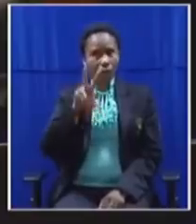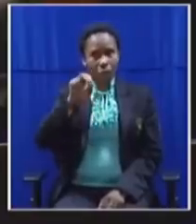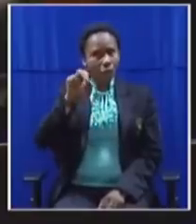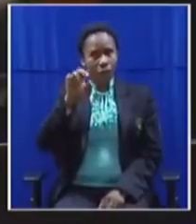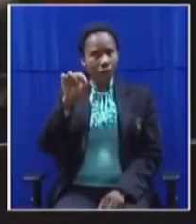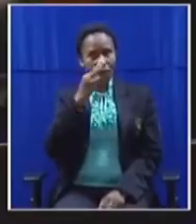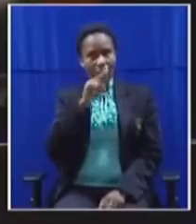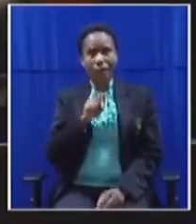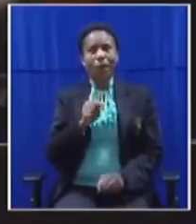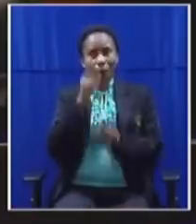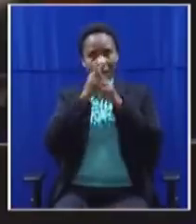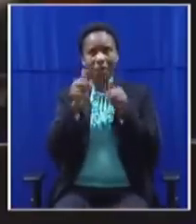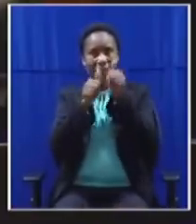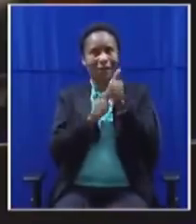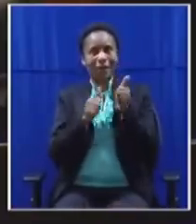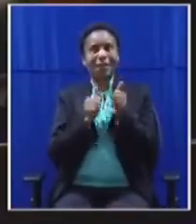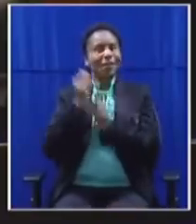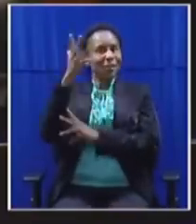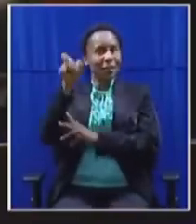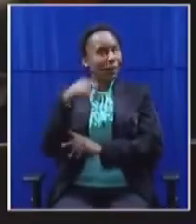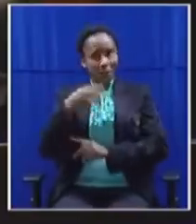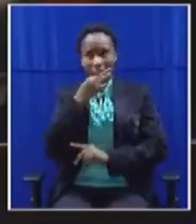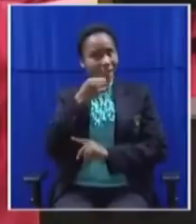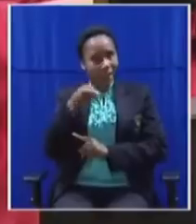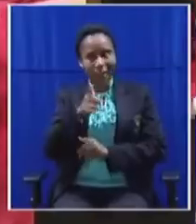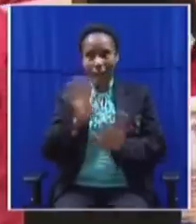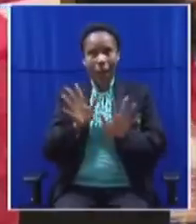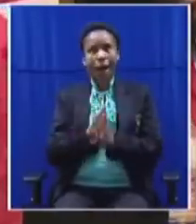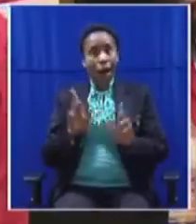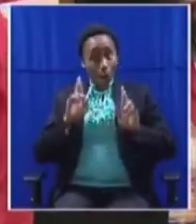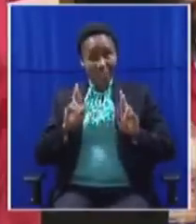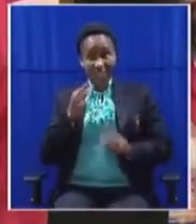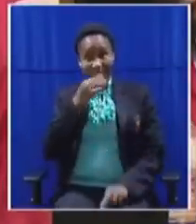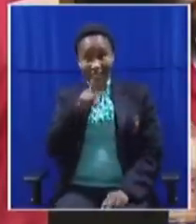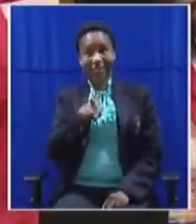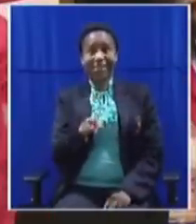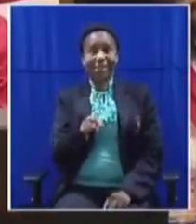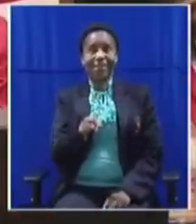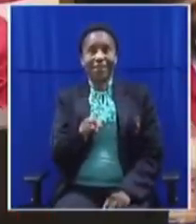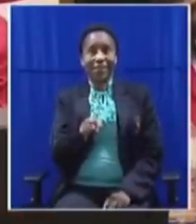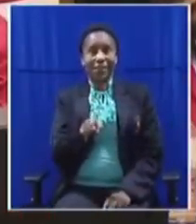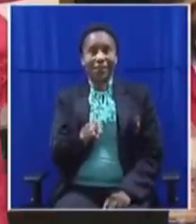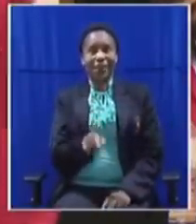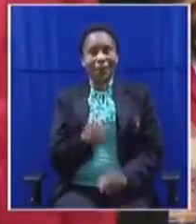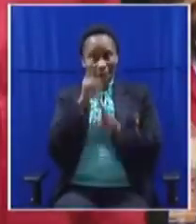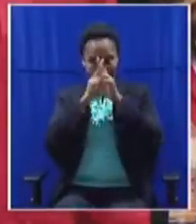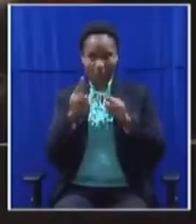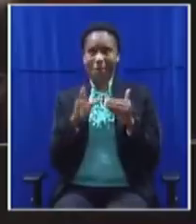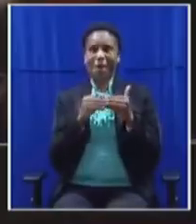Honourable, did you speak? I did not say it. You can. I wish I did. Yeah. Honourable Member,